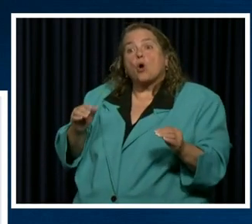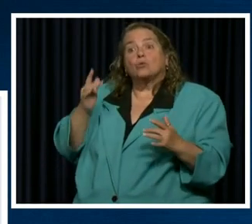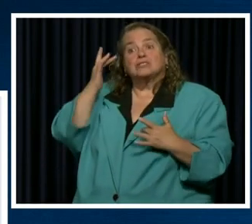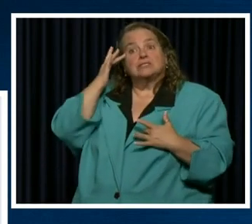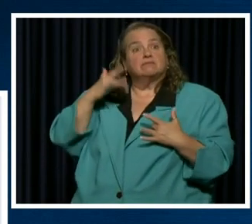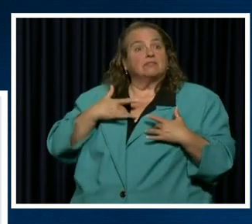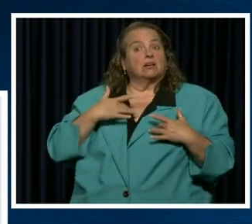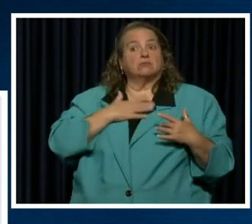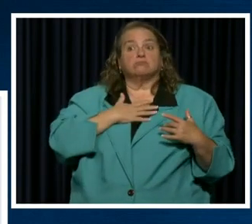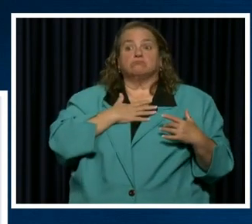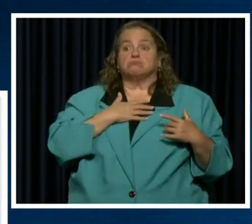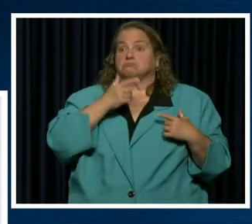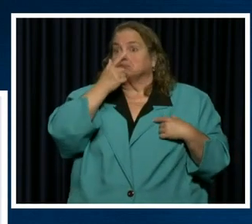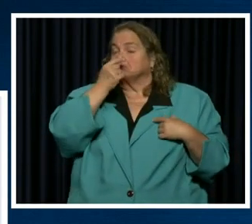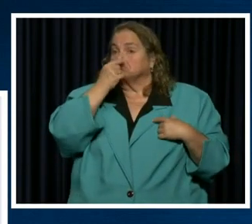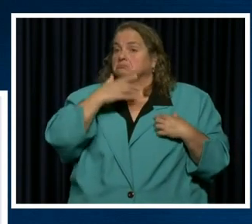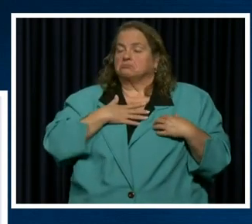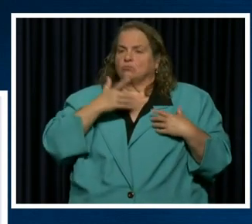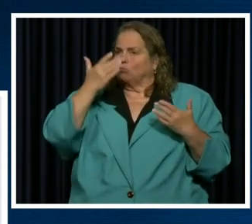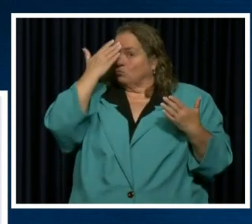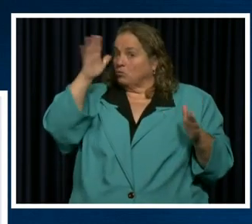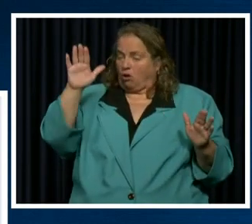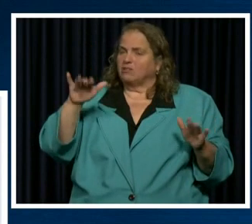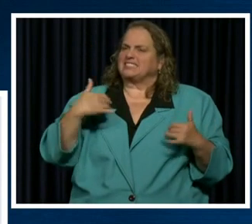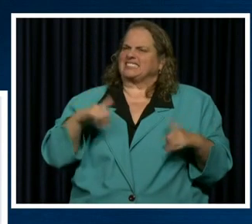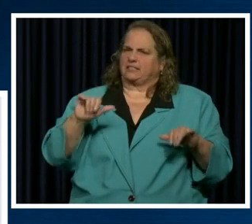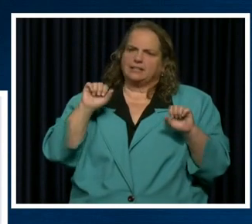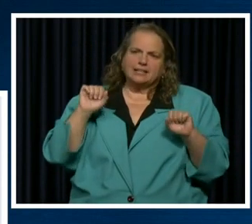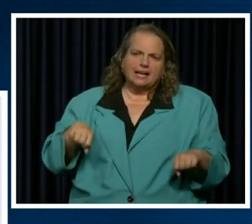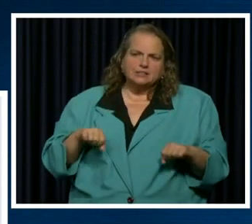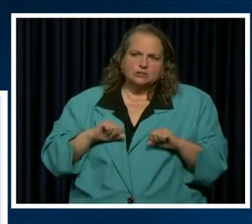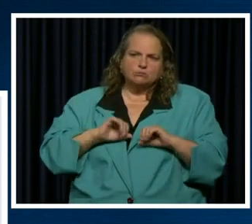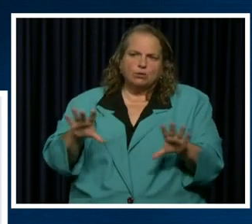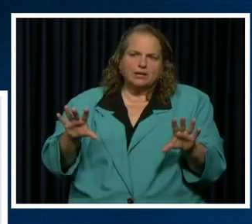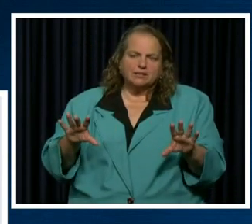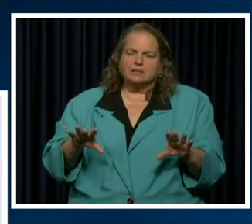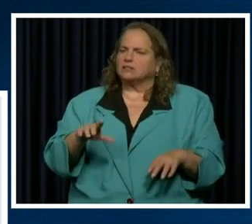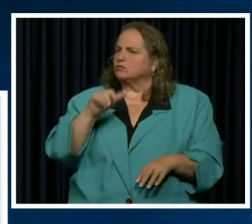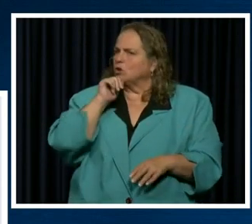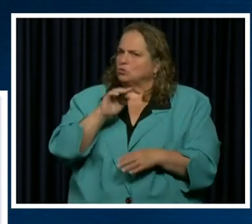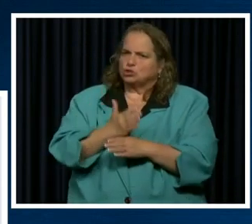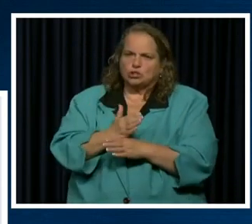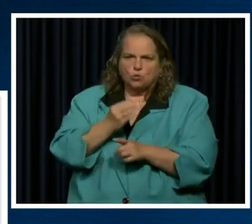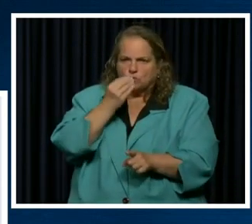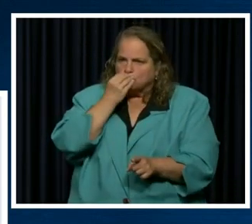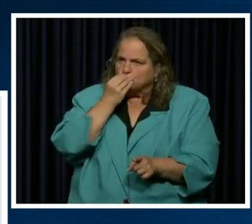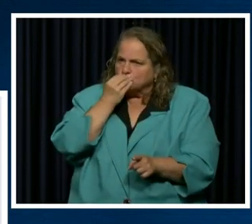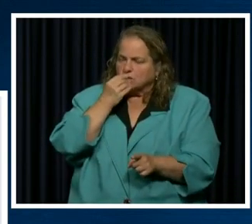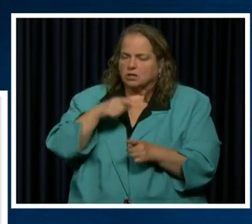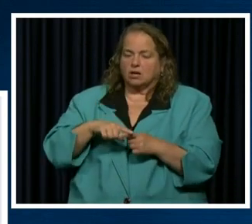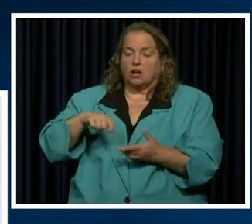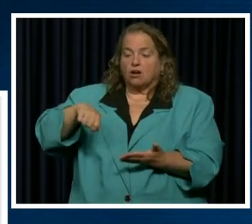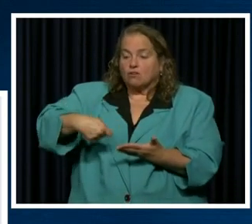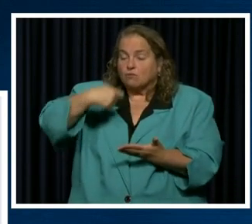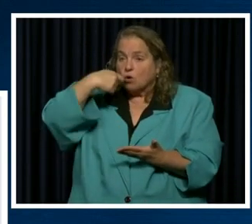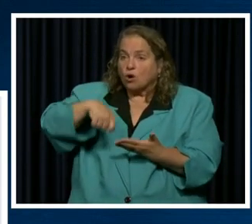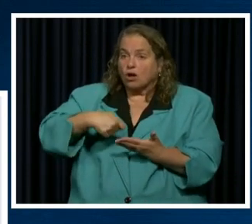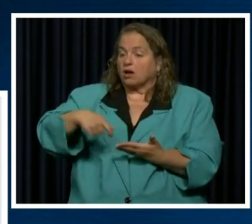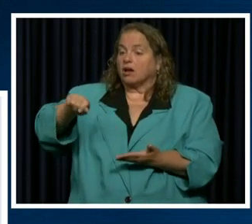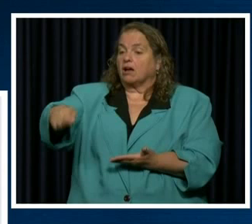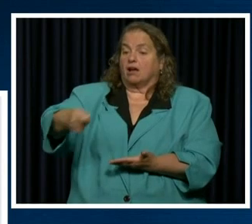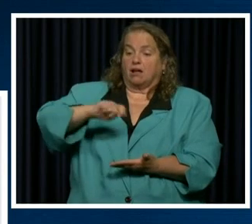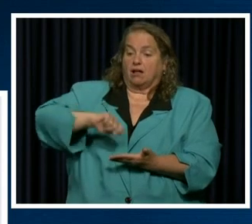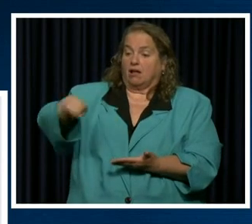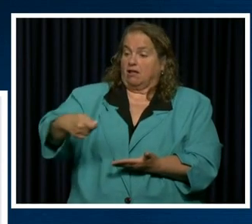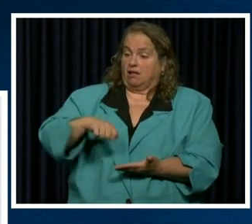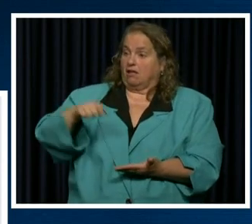it. So you may not even know you're spreading it. Don't share food and don't share utensils and plates. And so just be